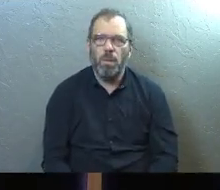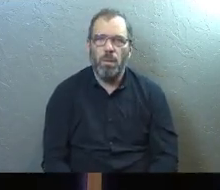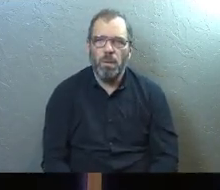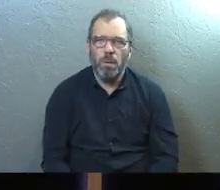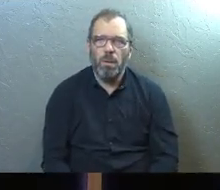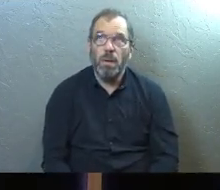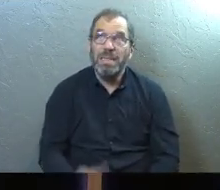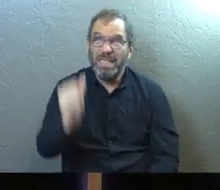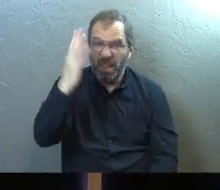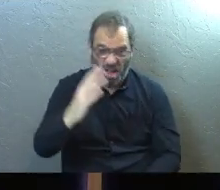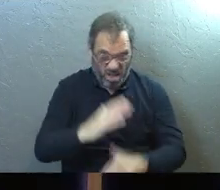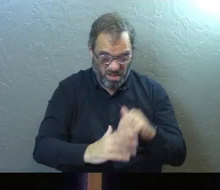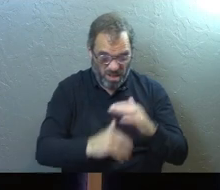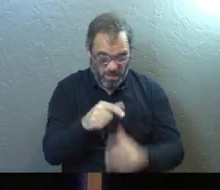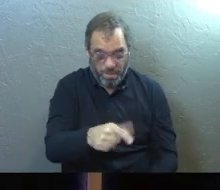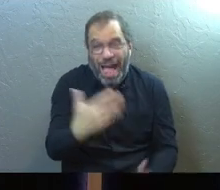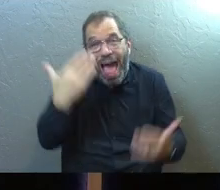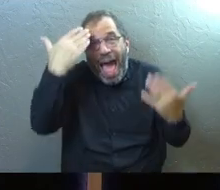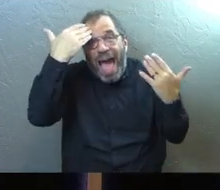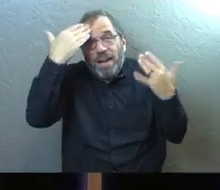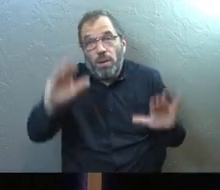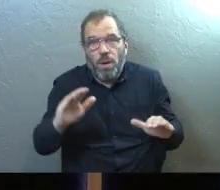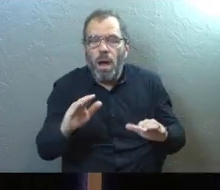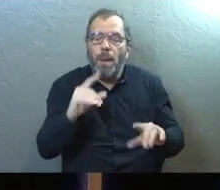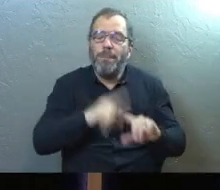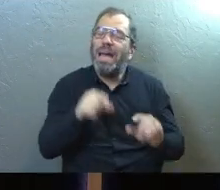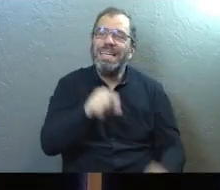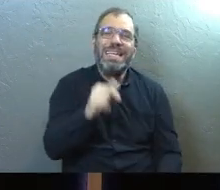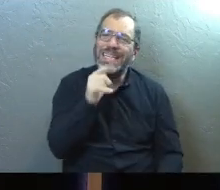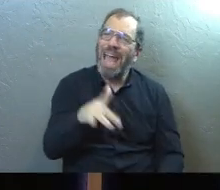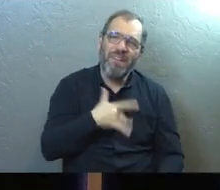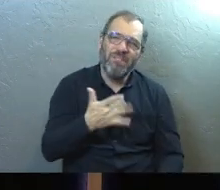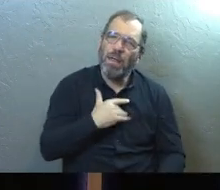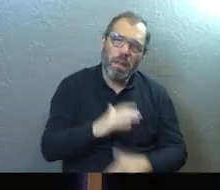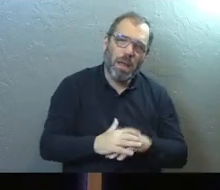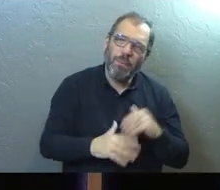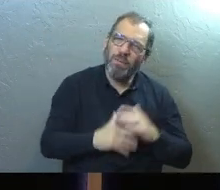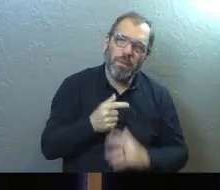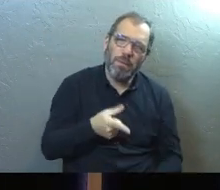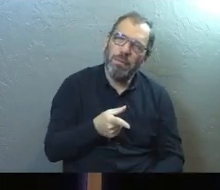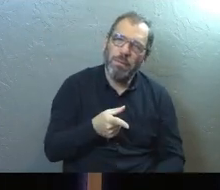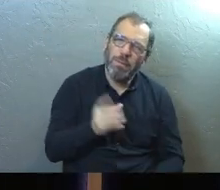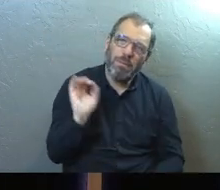did God try to comfort him? I don't know. The point is he didn't feel comforted.